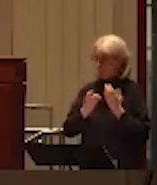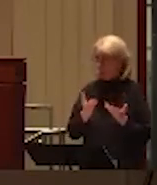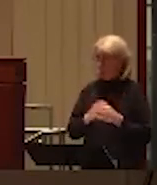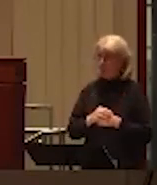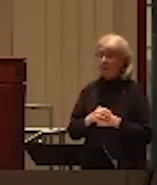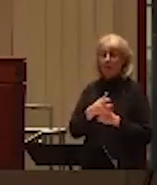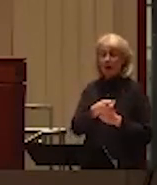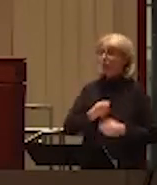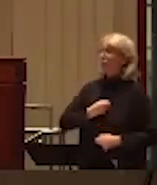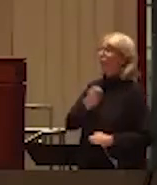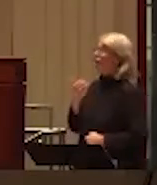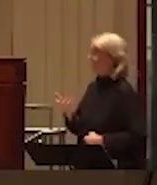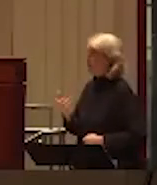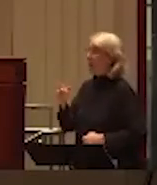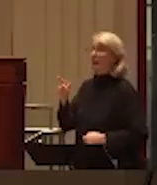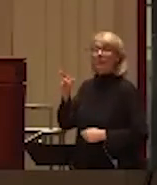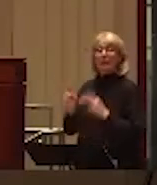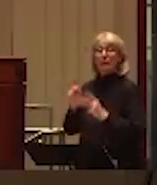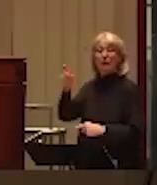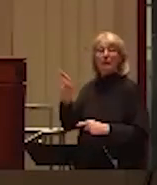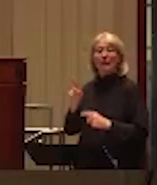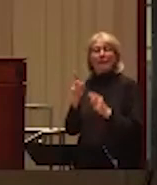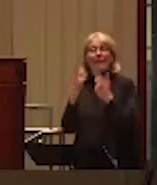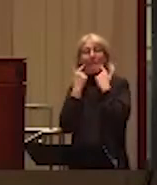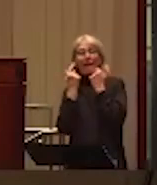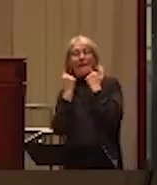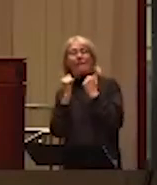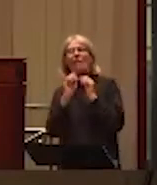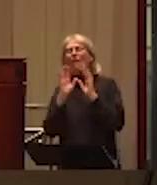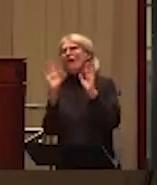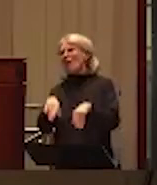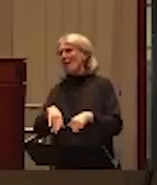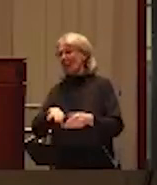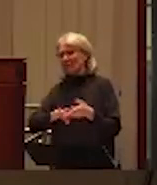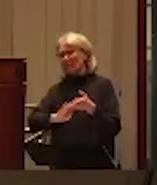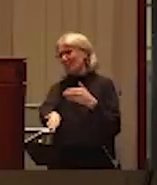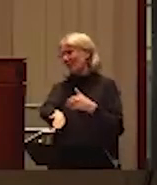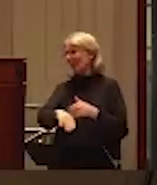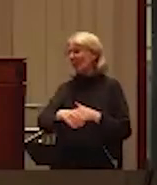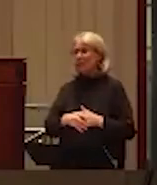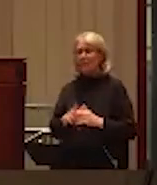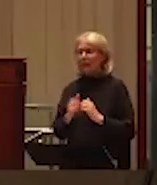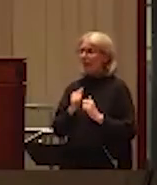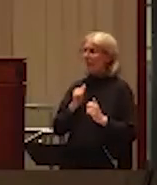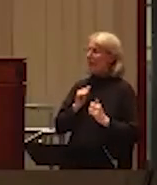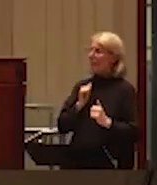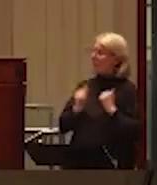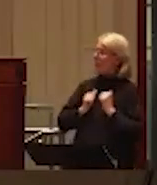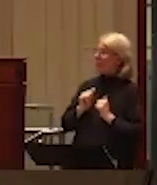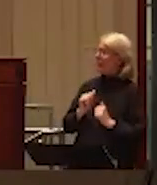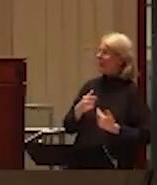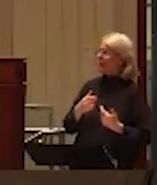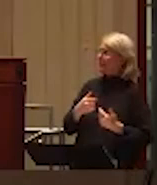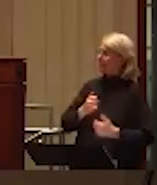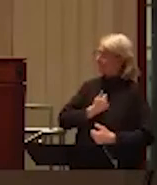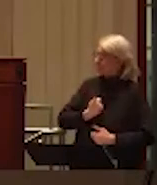to dismissal when I share my stories. How can I advocate for myself while showing solidarity